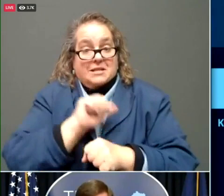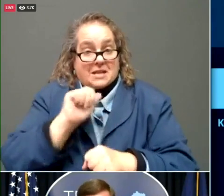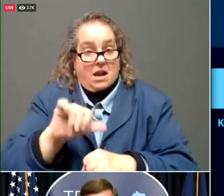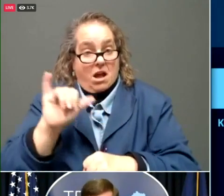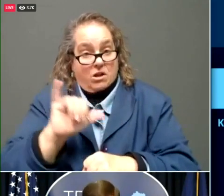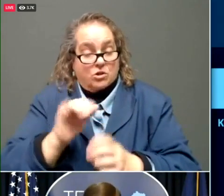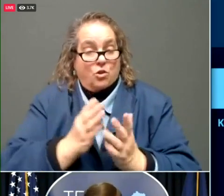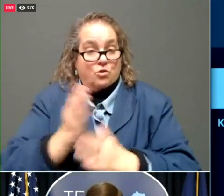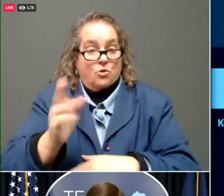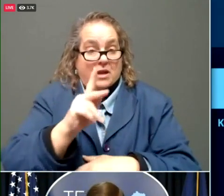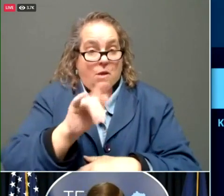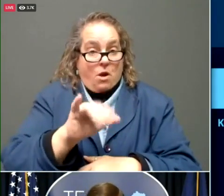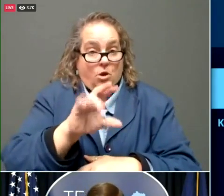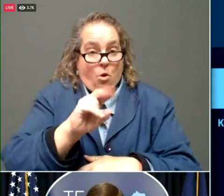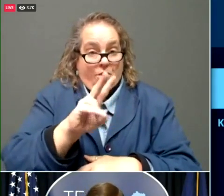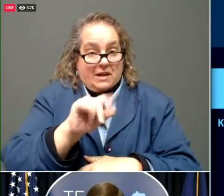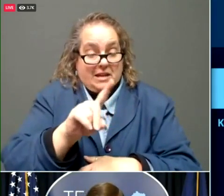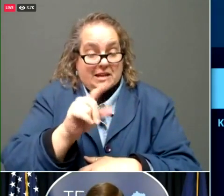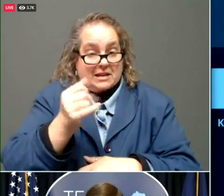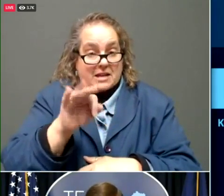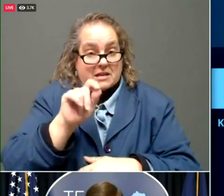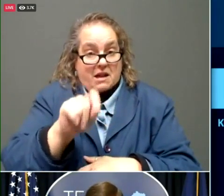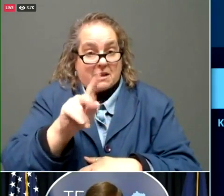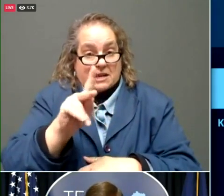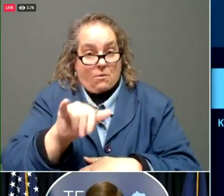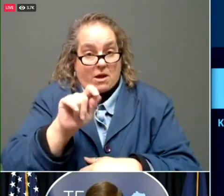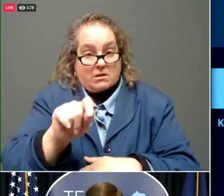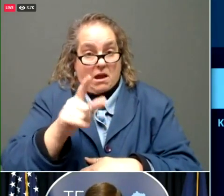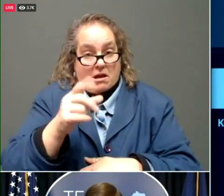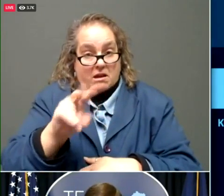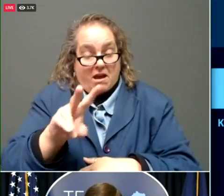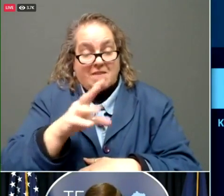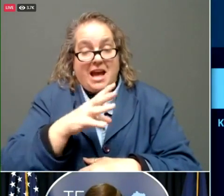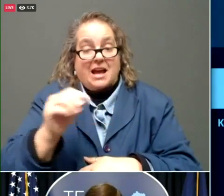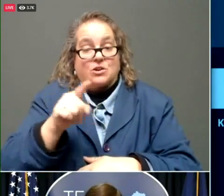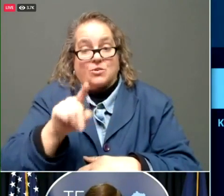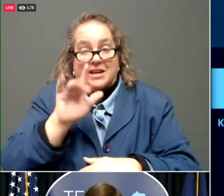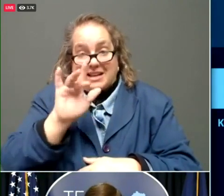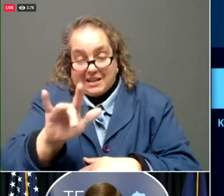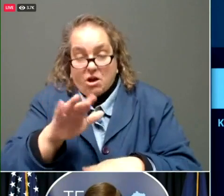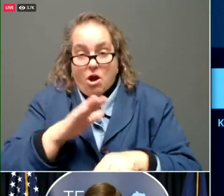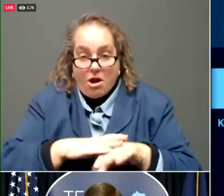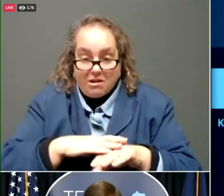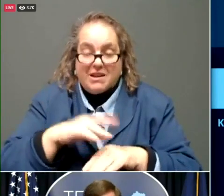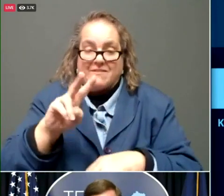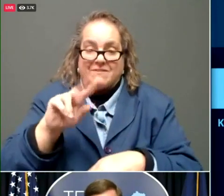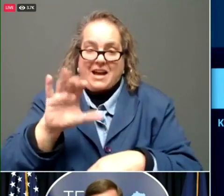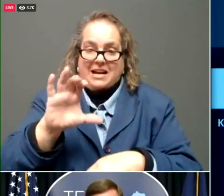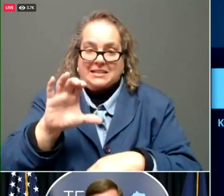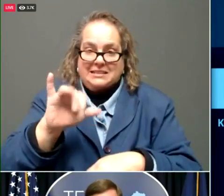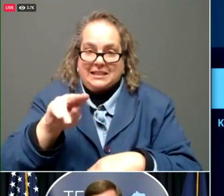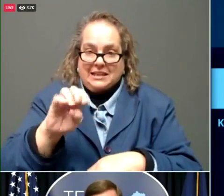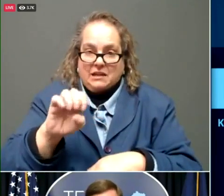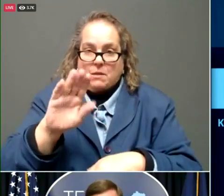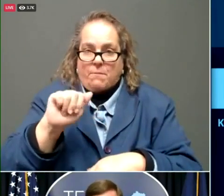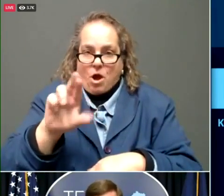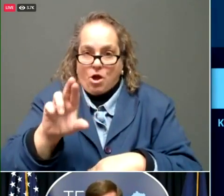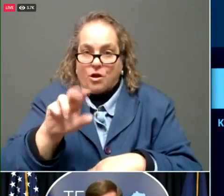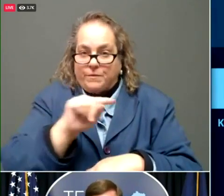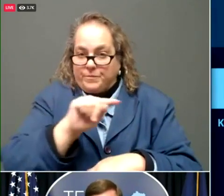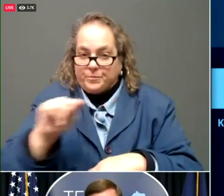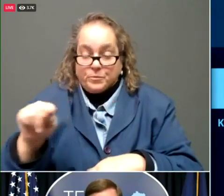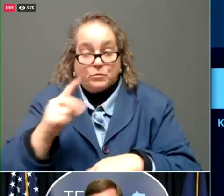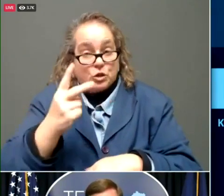covid 19 dot ky dot gov and clicking on the vaccine bar. So two new sites.